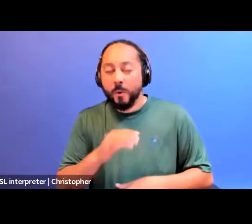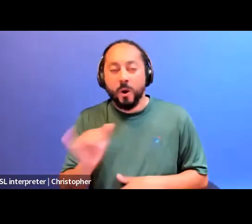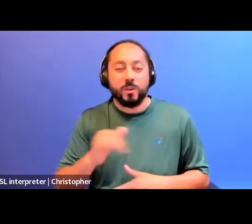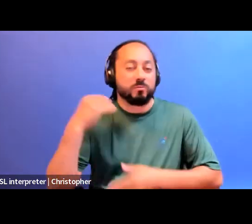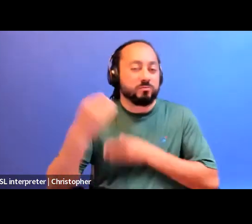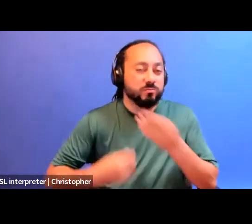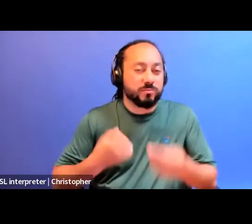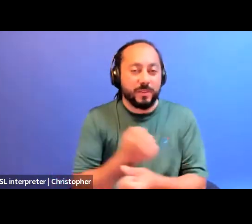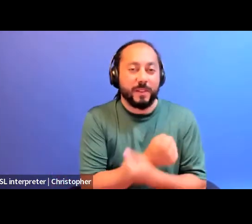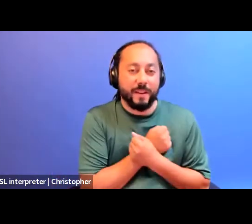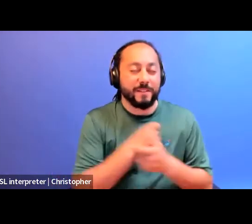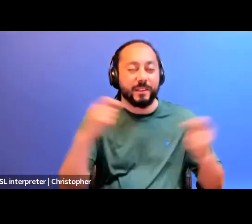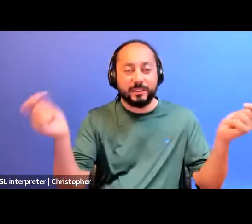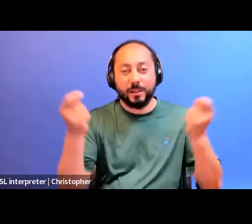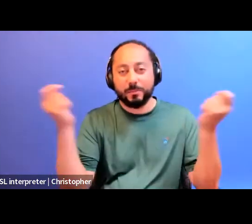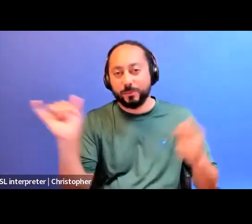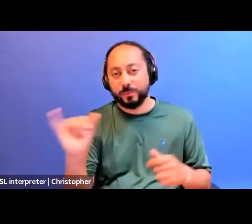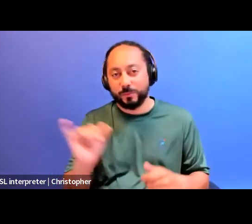celebration as well.